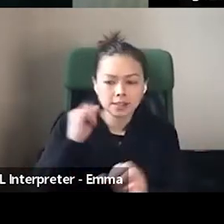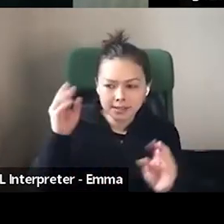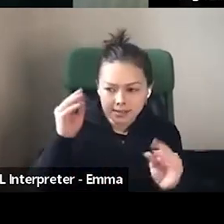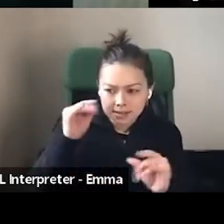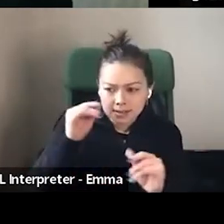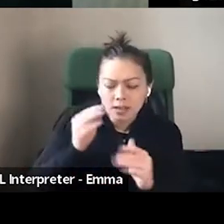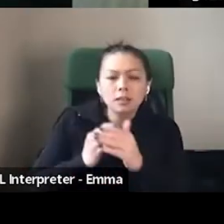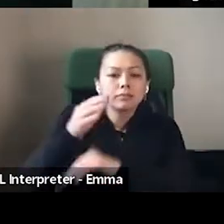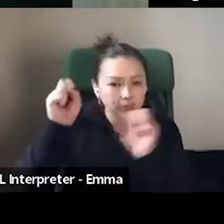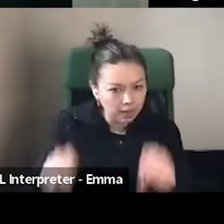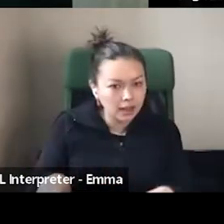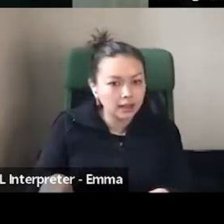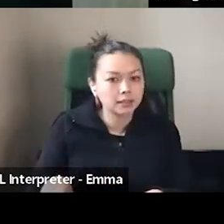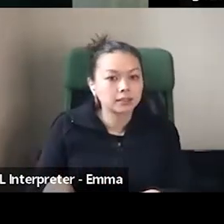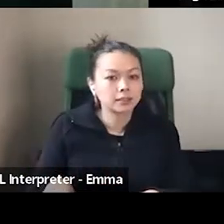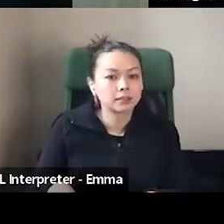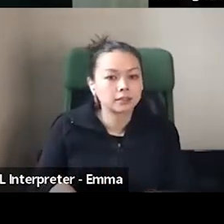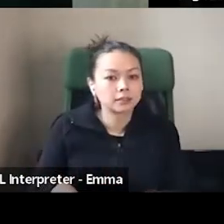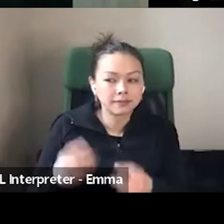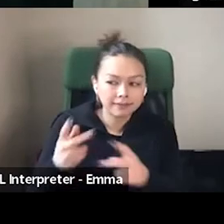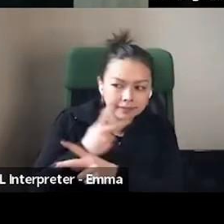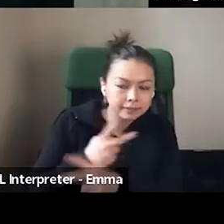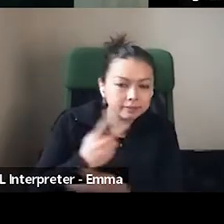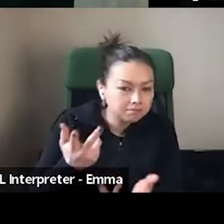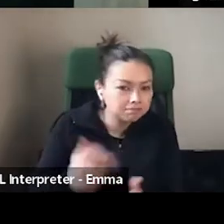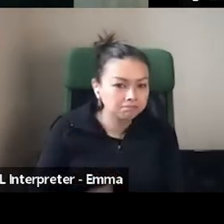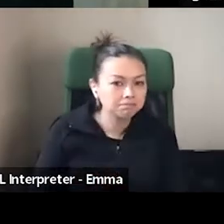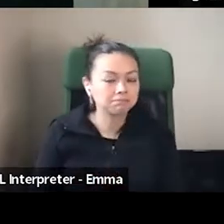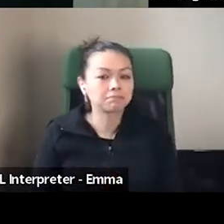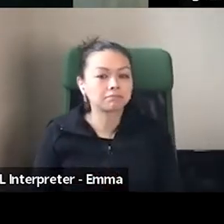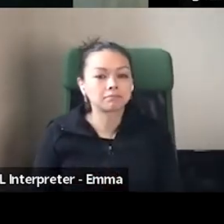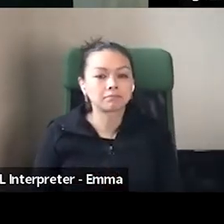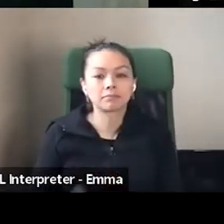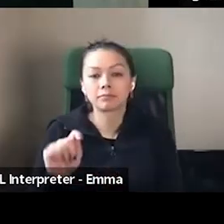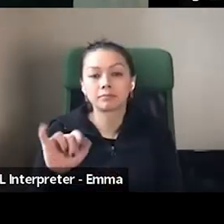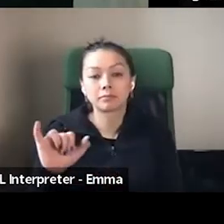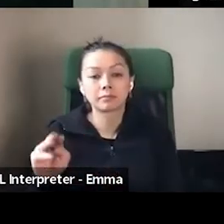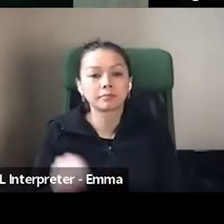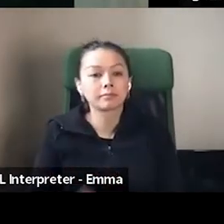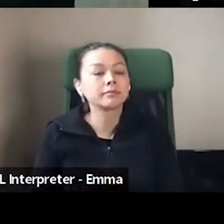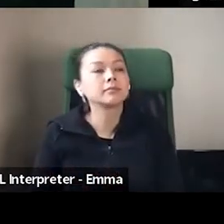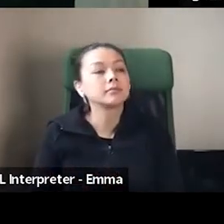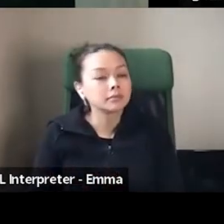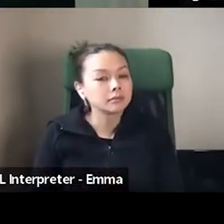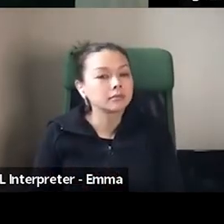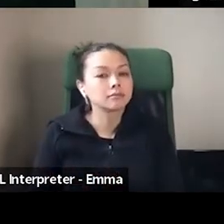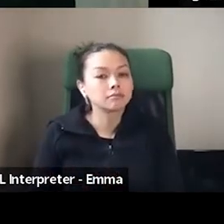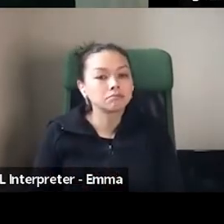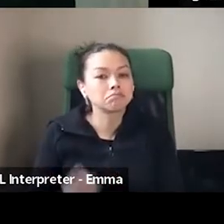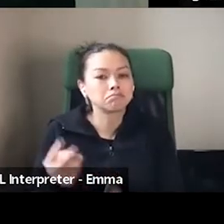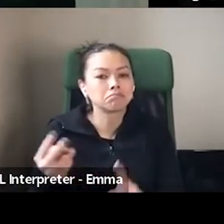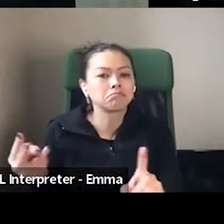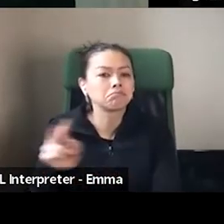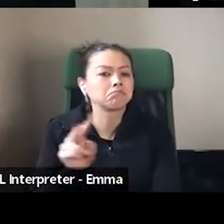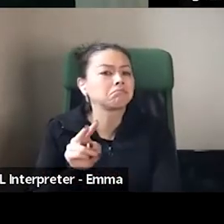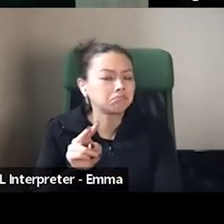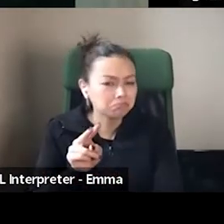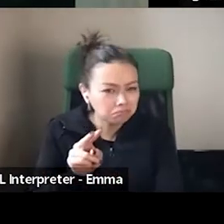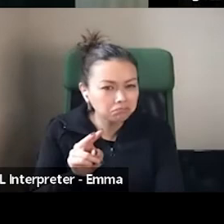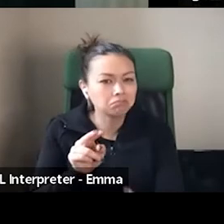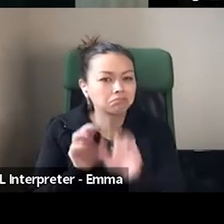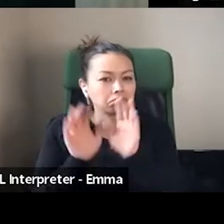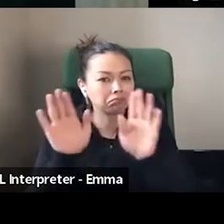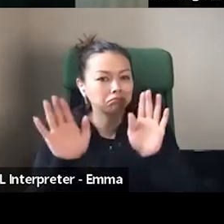Yeah, that is, that's an awesome perspective. And I think you nailed it on the head for sure. Just that